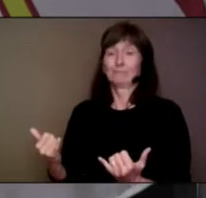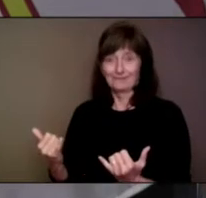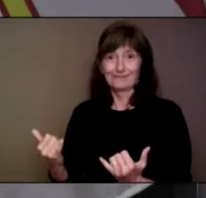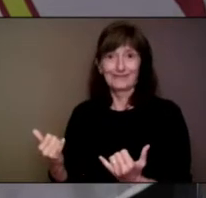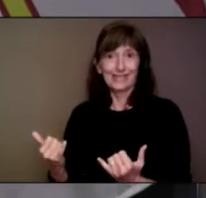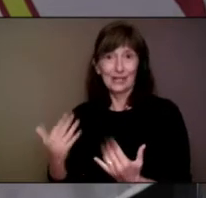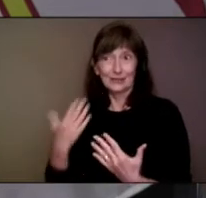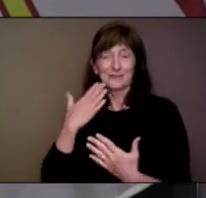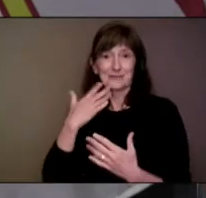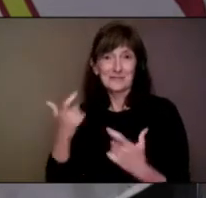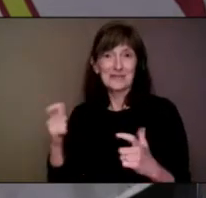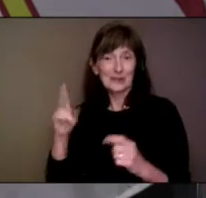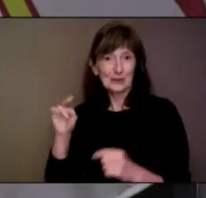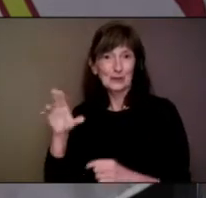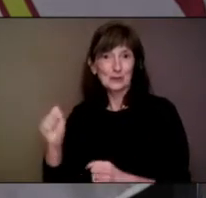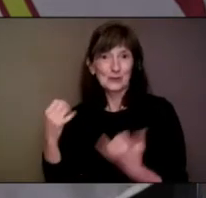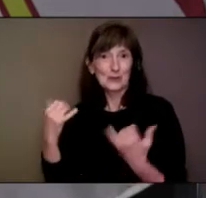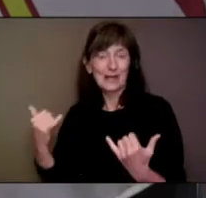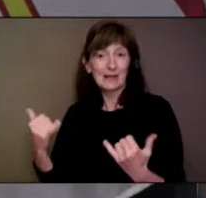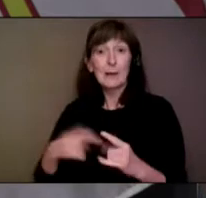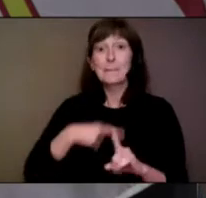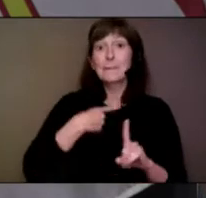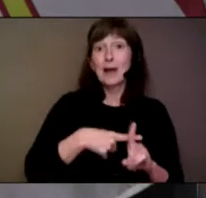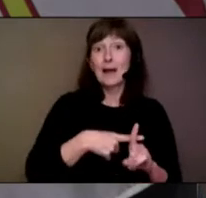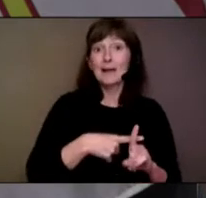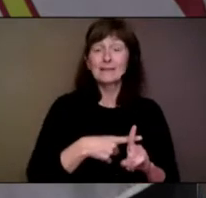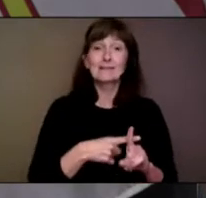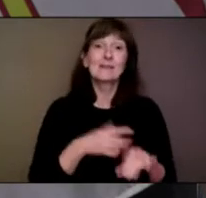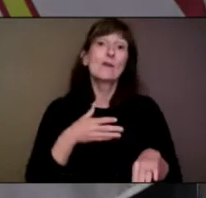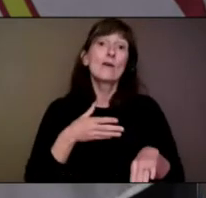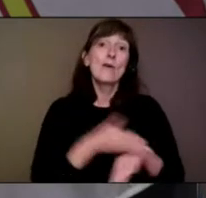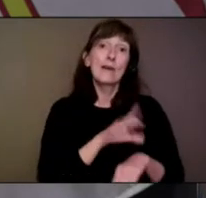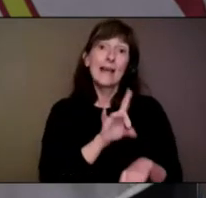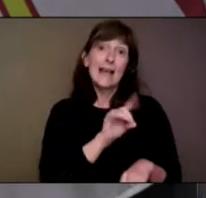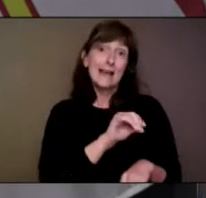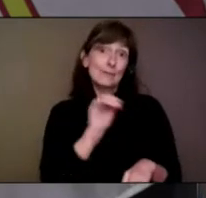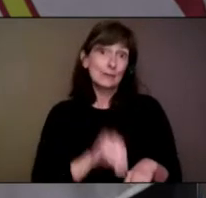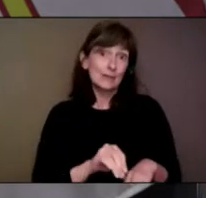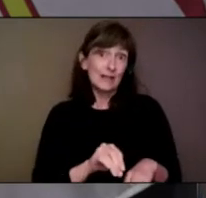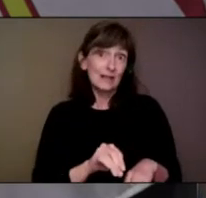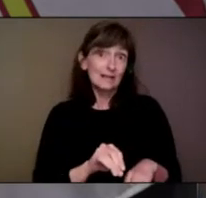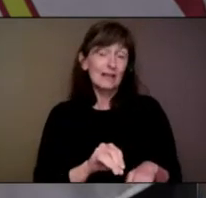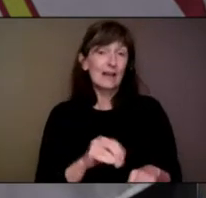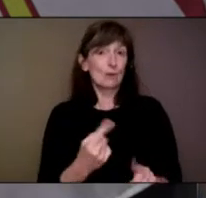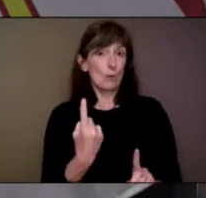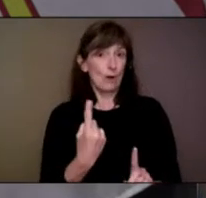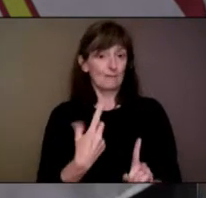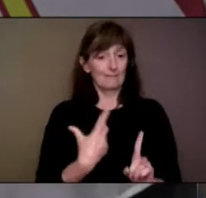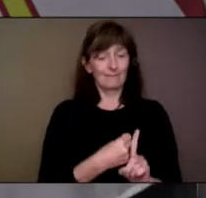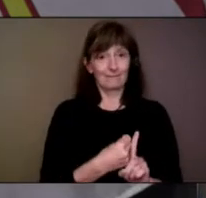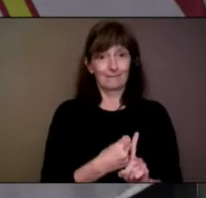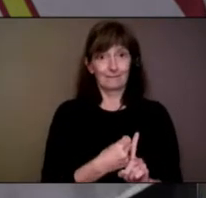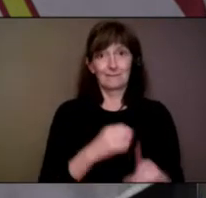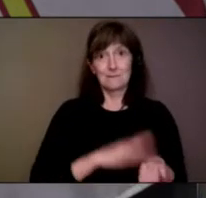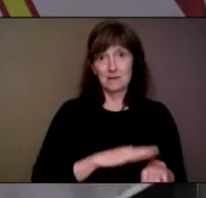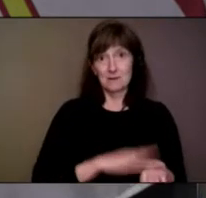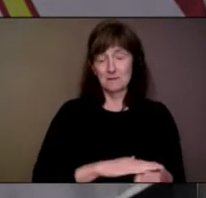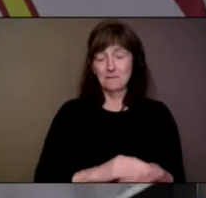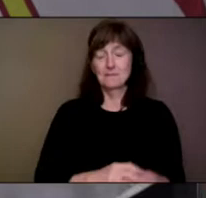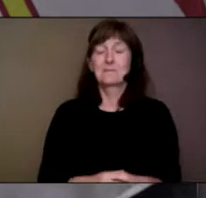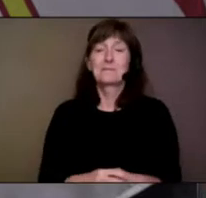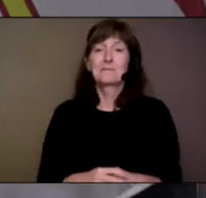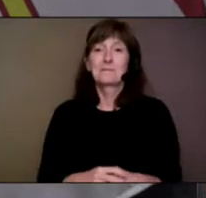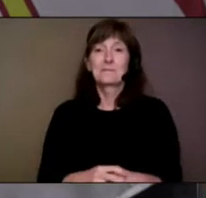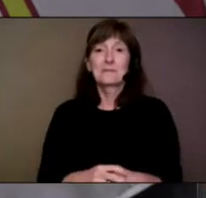well, over 80% of our eligible population has had at least one dose of vaccine, and our epidemiology continues to be